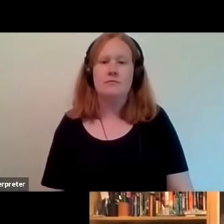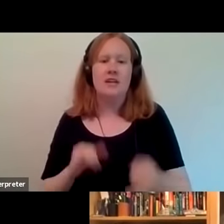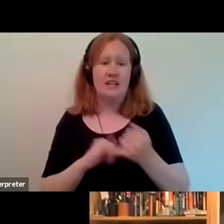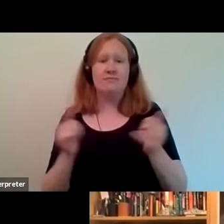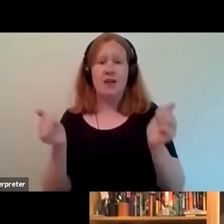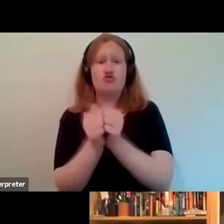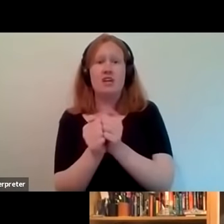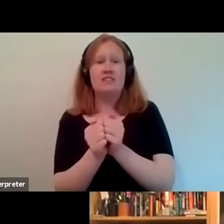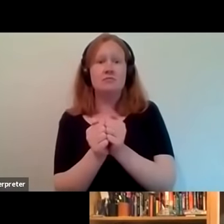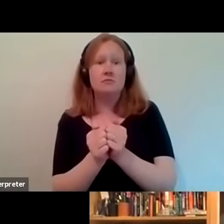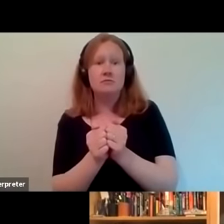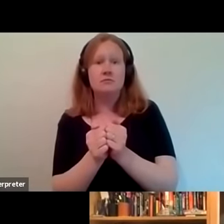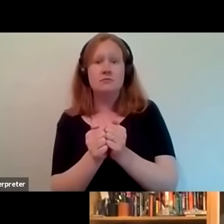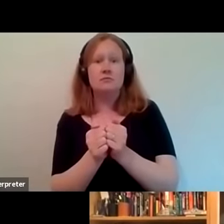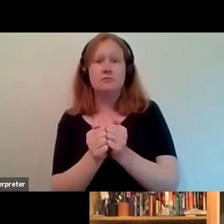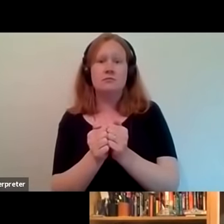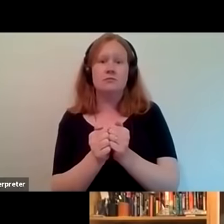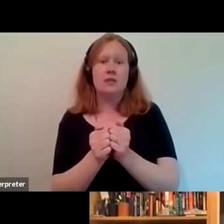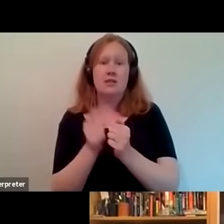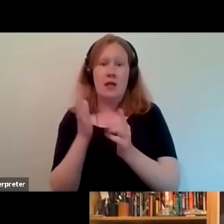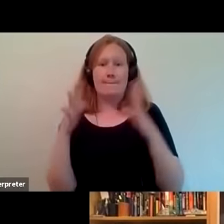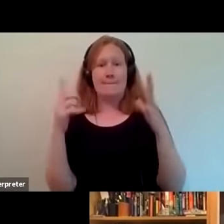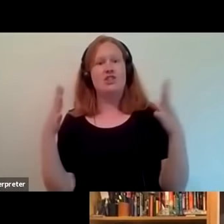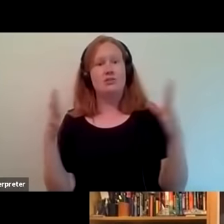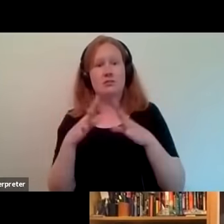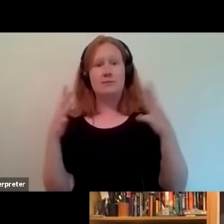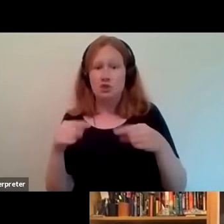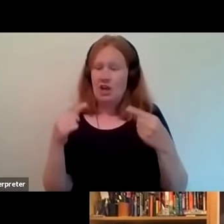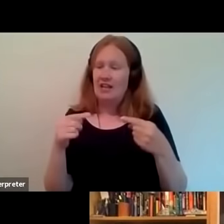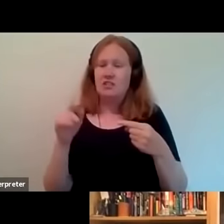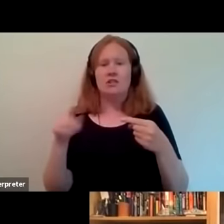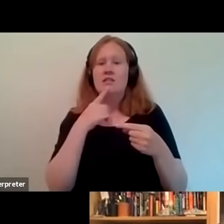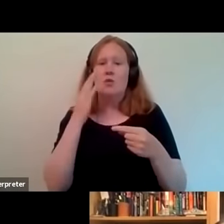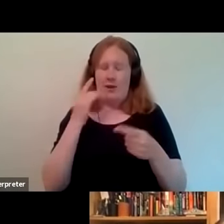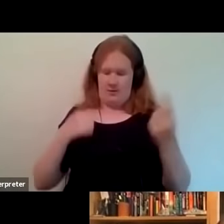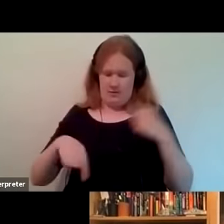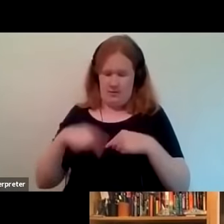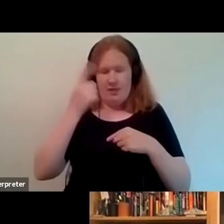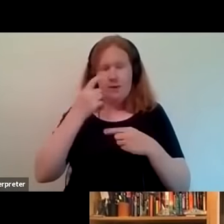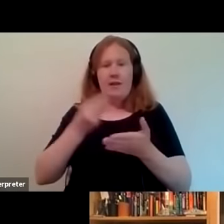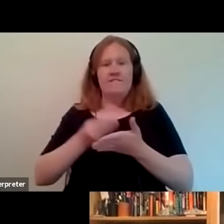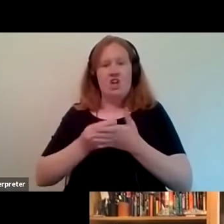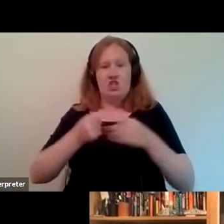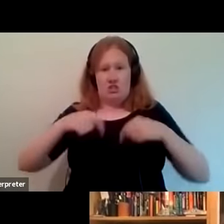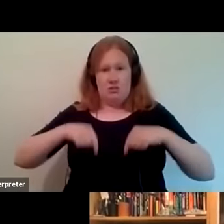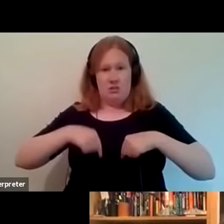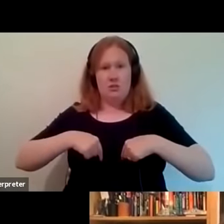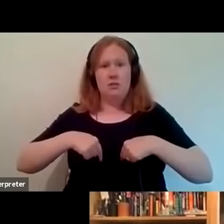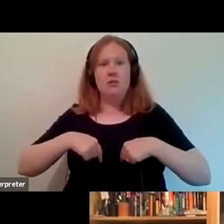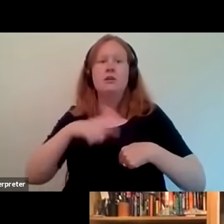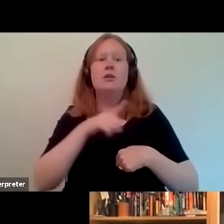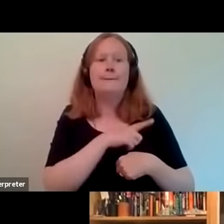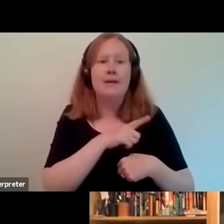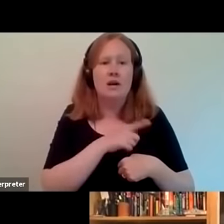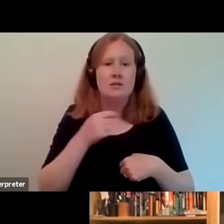that and i think that's why um certainly um as an organ at the fund um we could because we